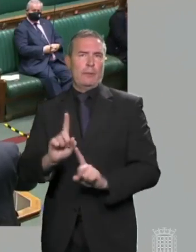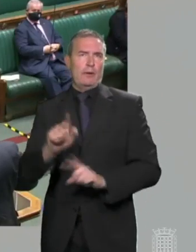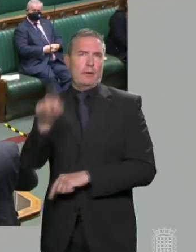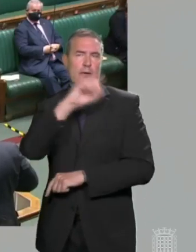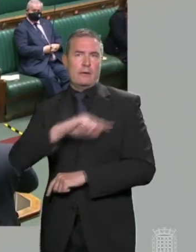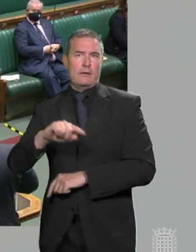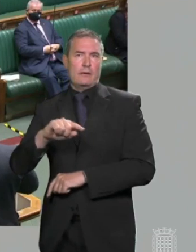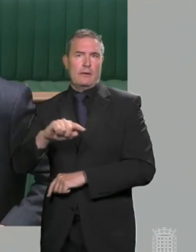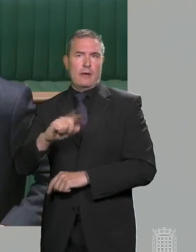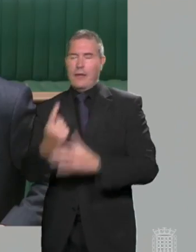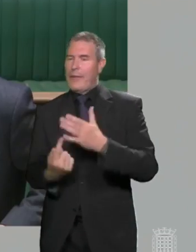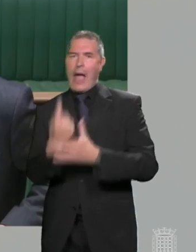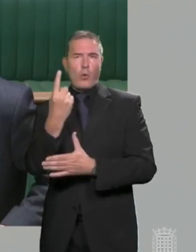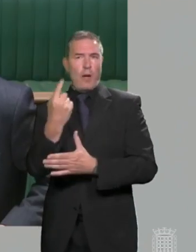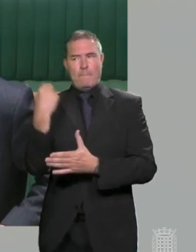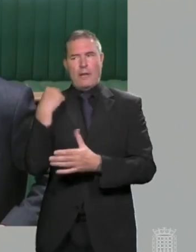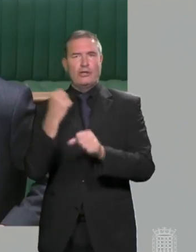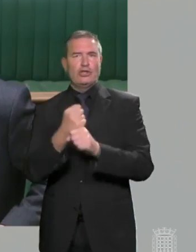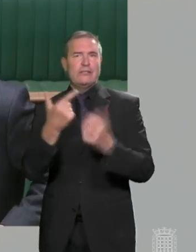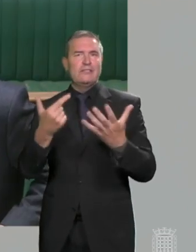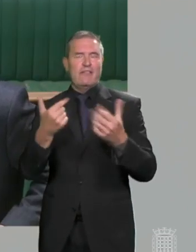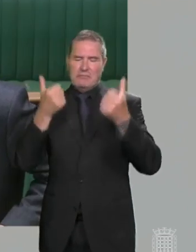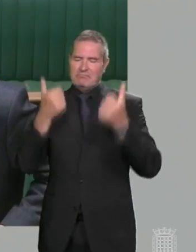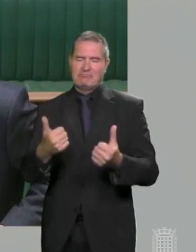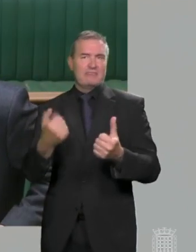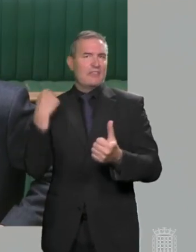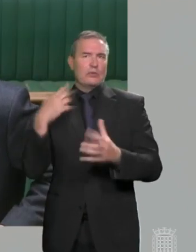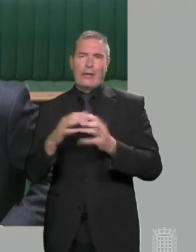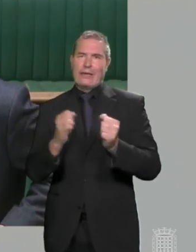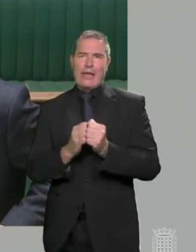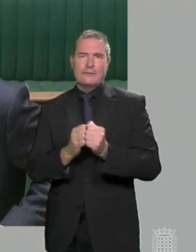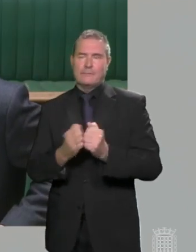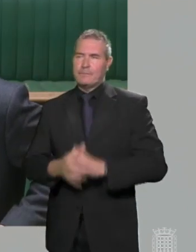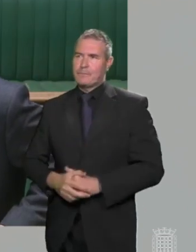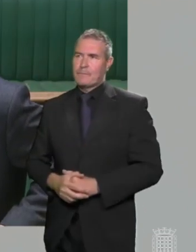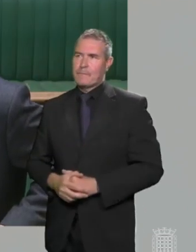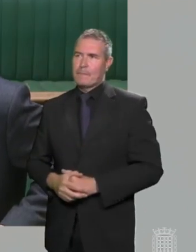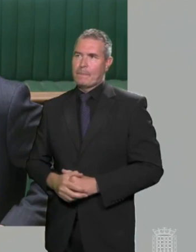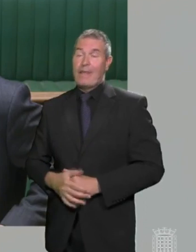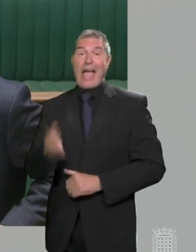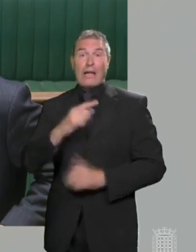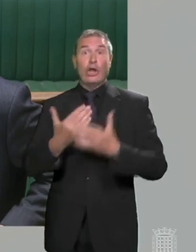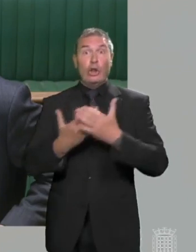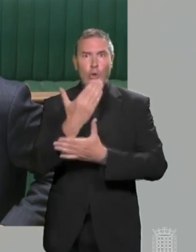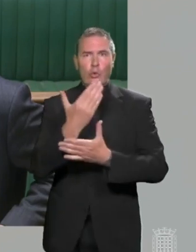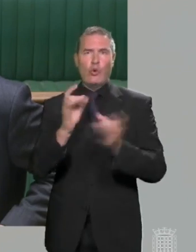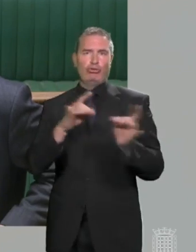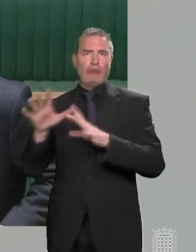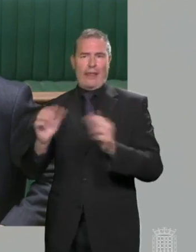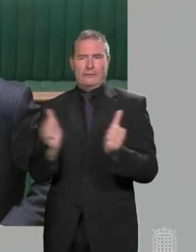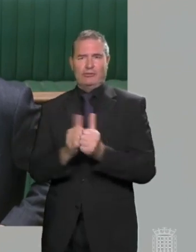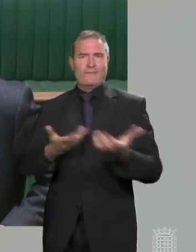great outcome at the G7 summit this last weekend in Carbis Bay, but a new free trade agreement with Australia